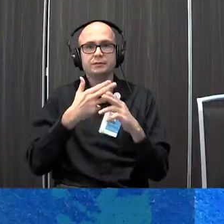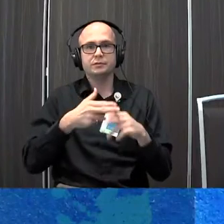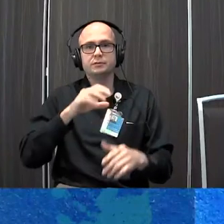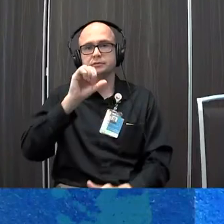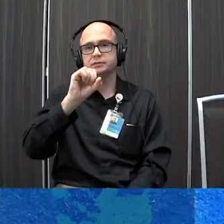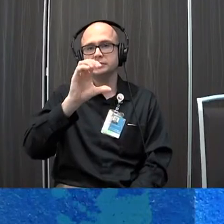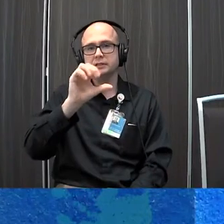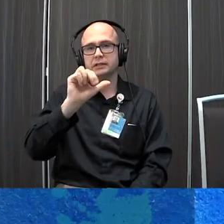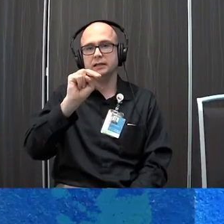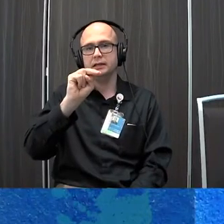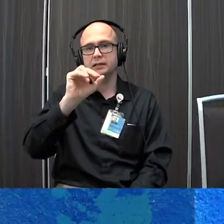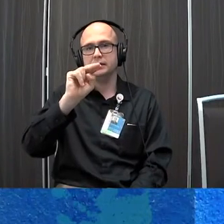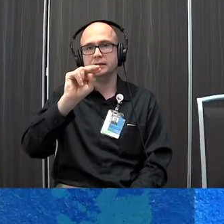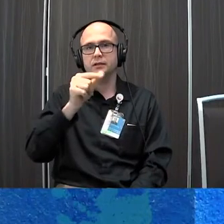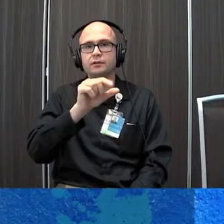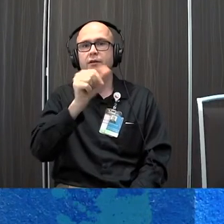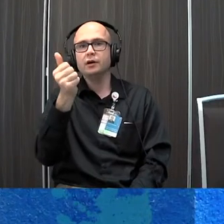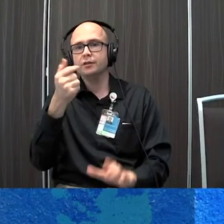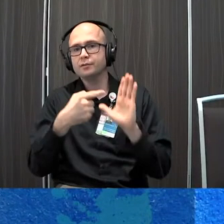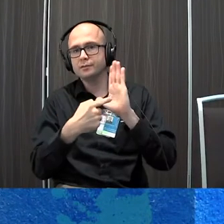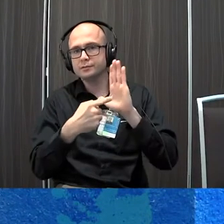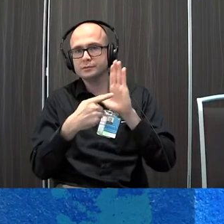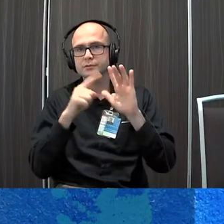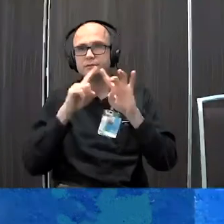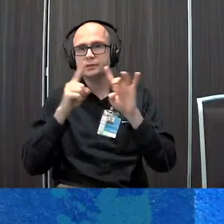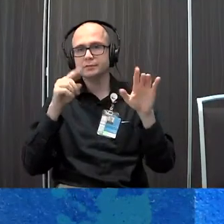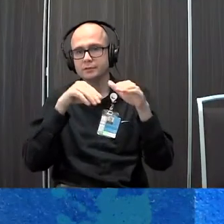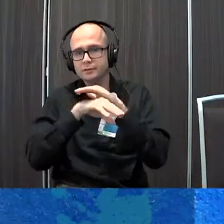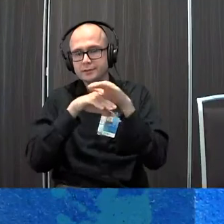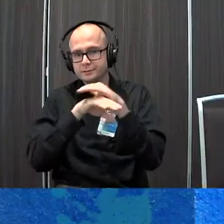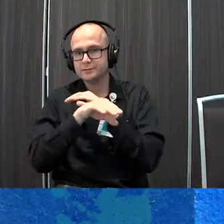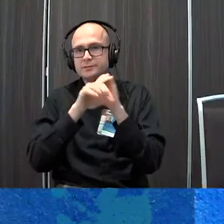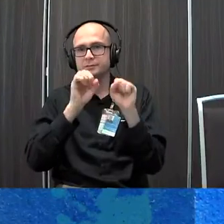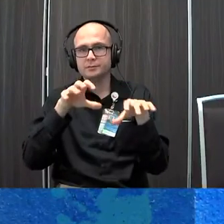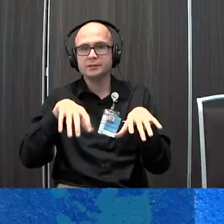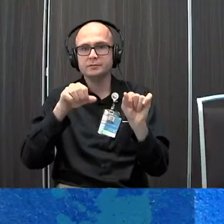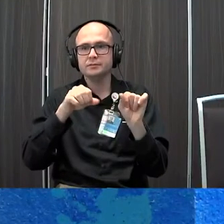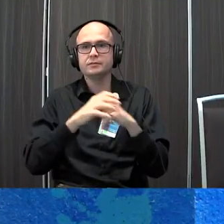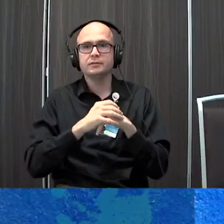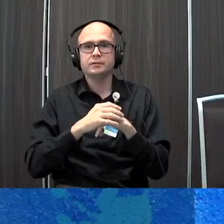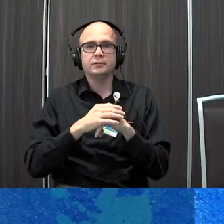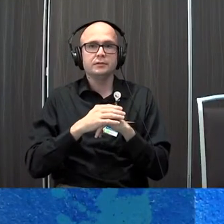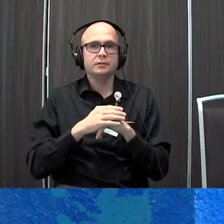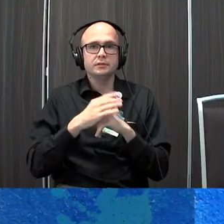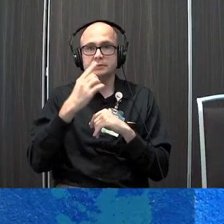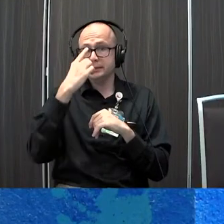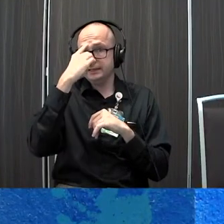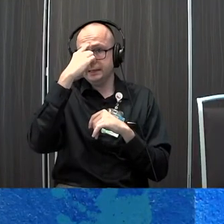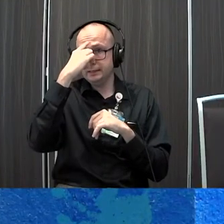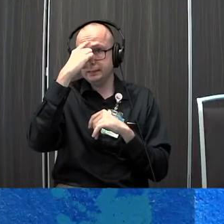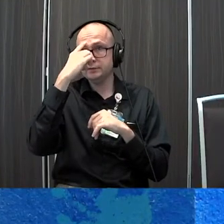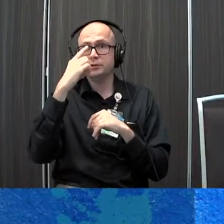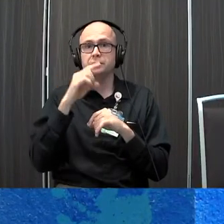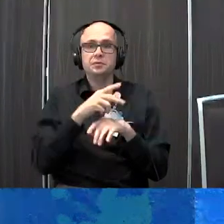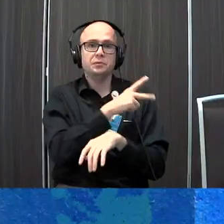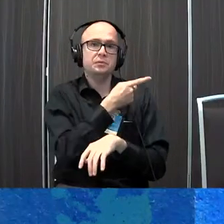another example of an alternative access method that can be utilized is a head mousing option where